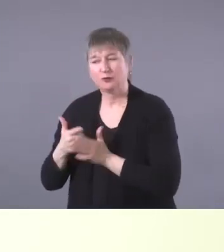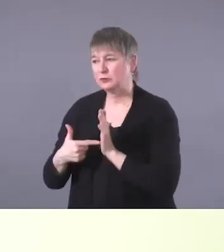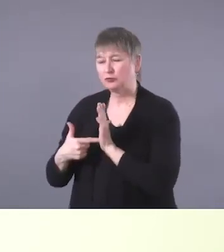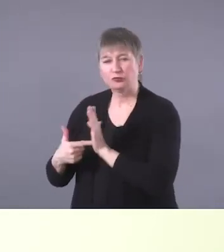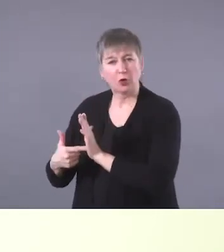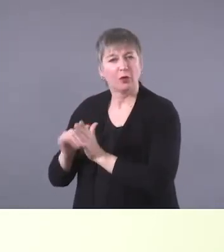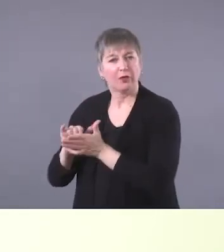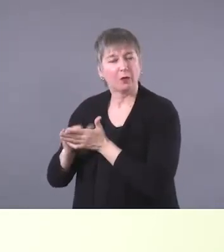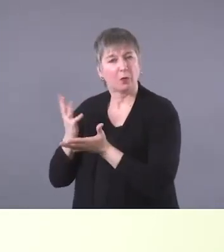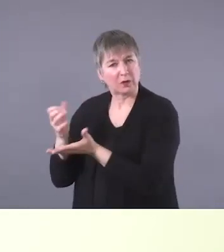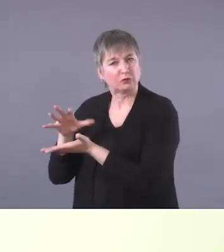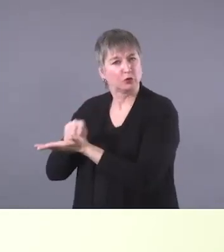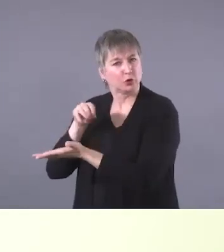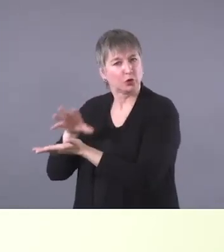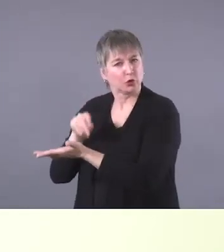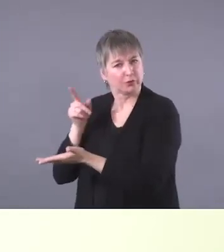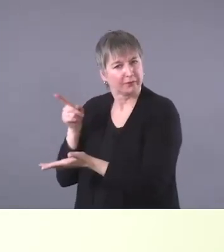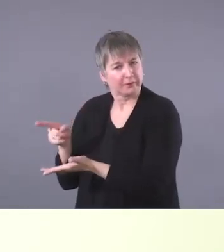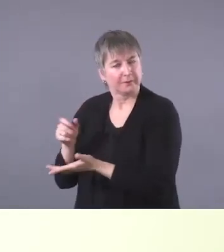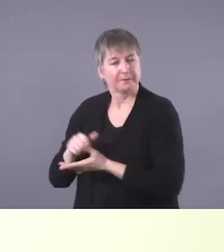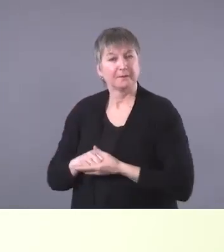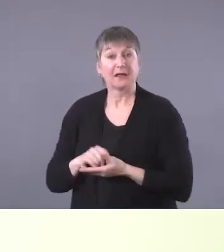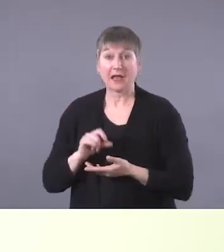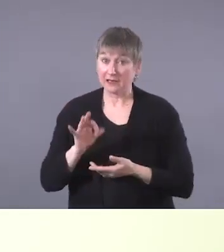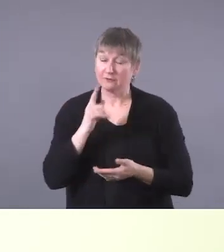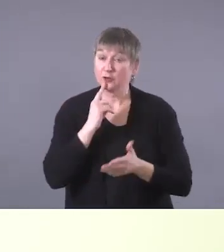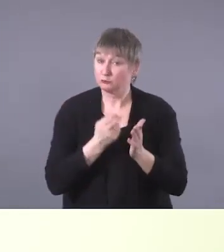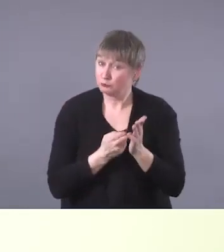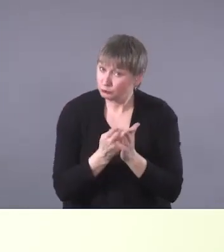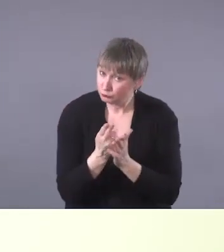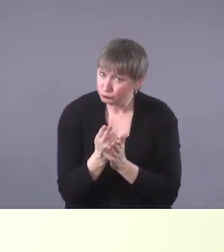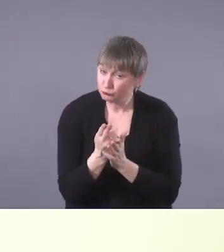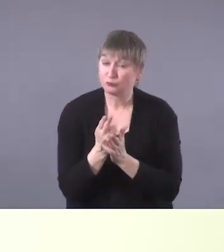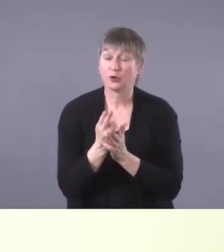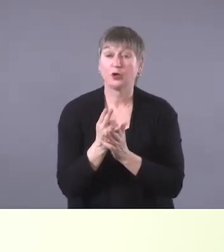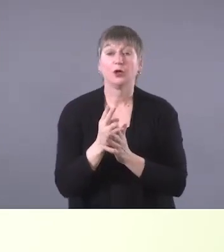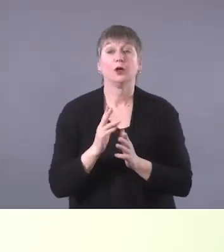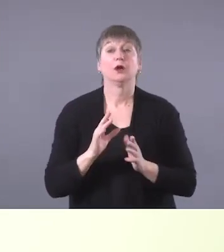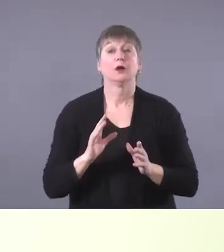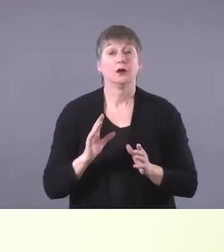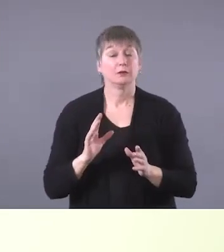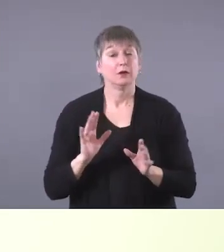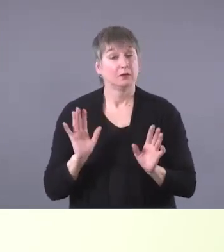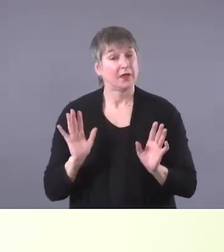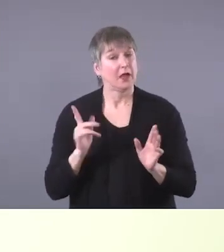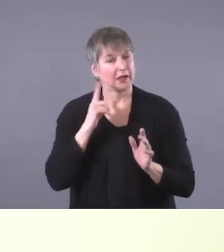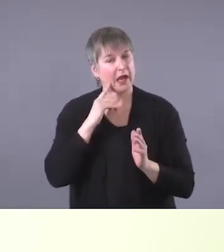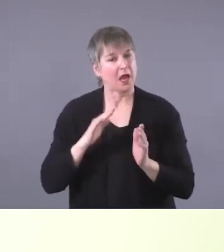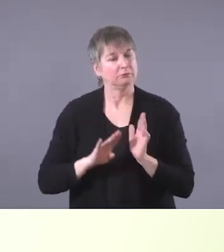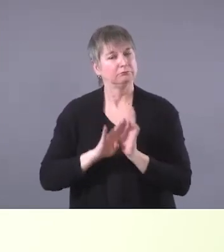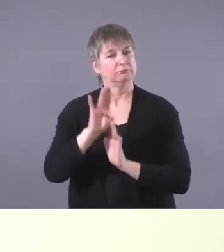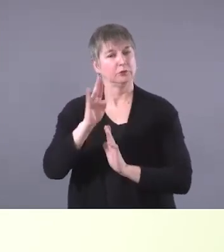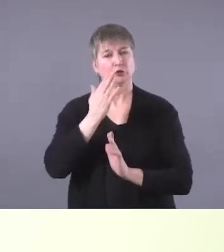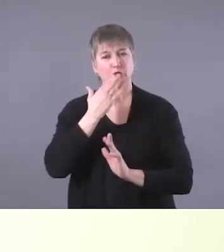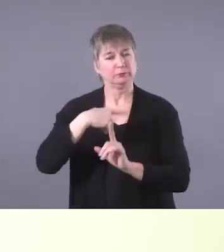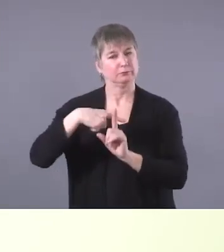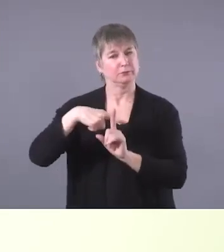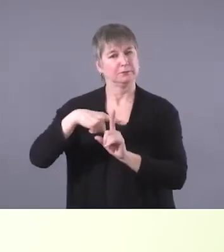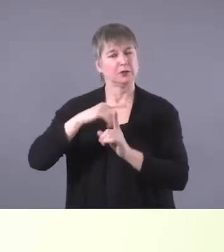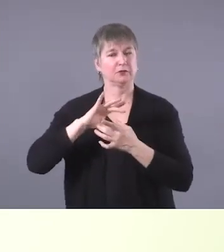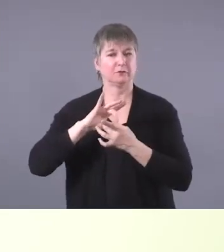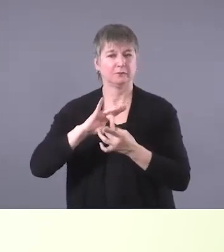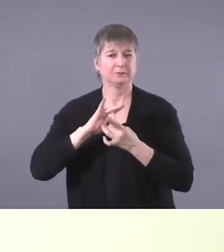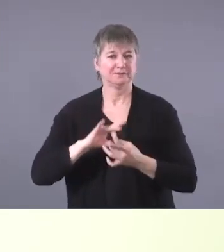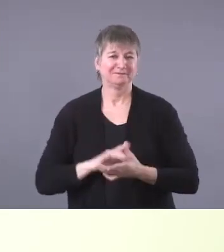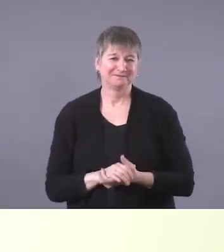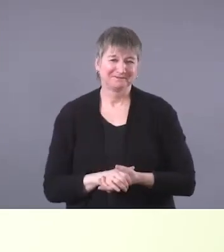from them. And as long as we're a genuine in this approach will really foster a positive relationship. Uh,